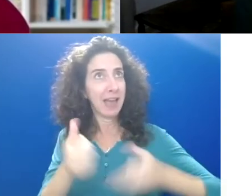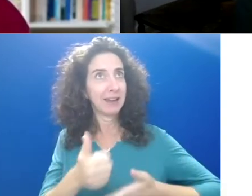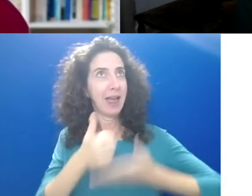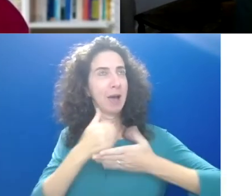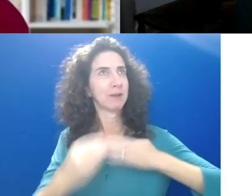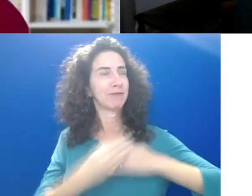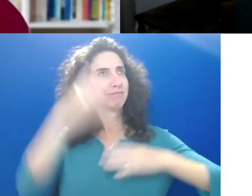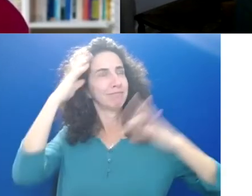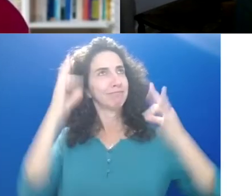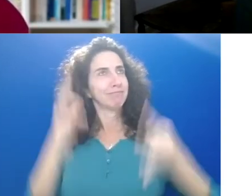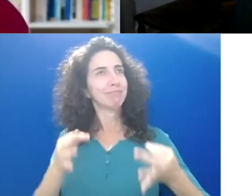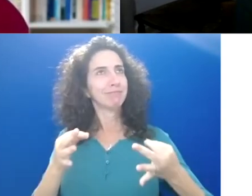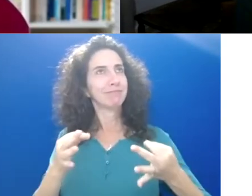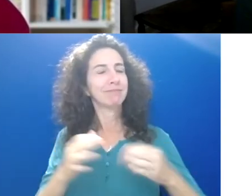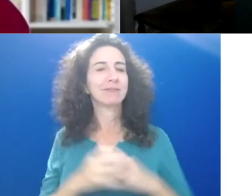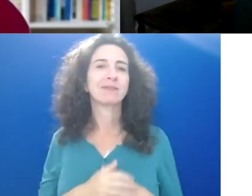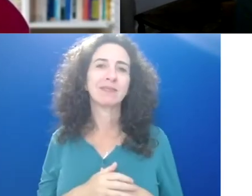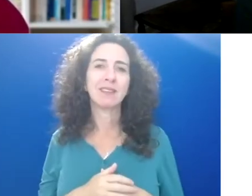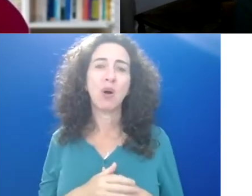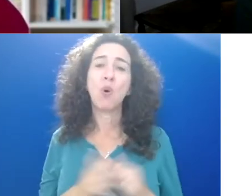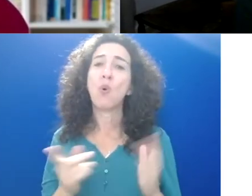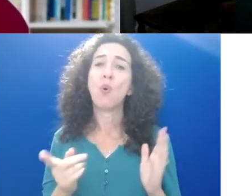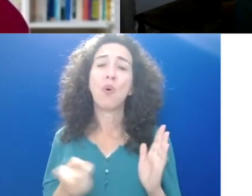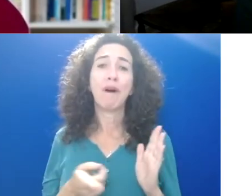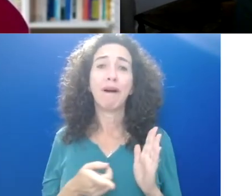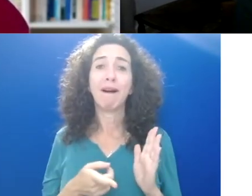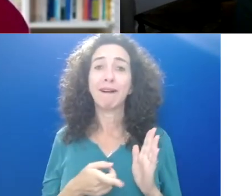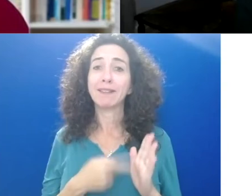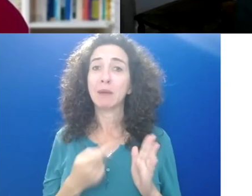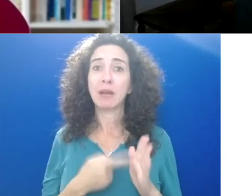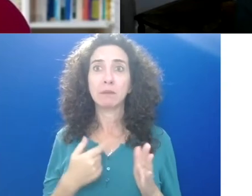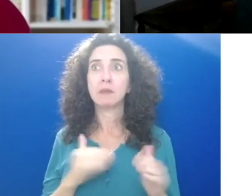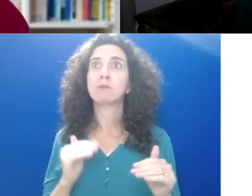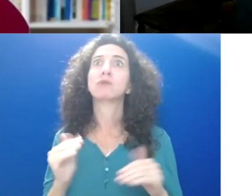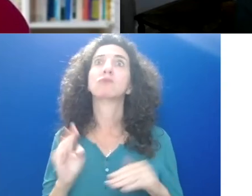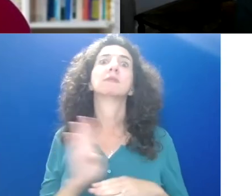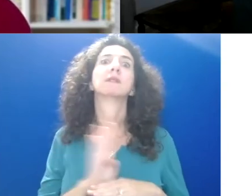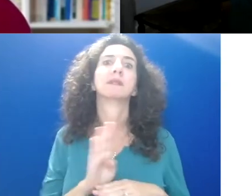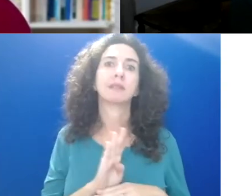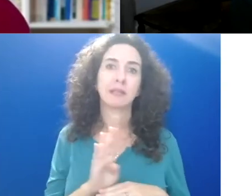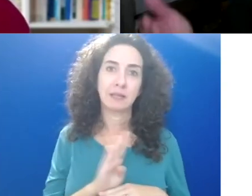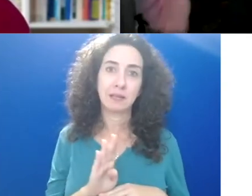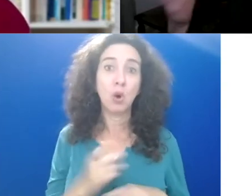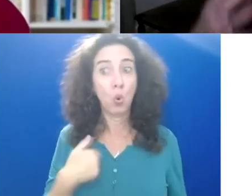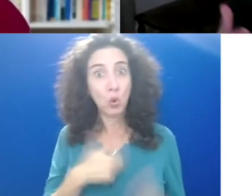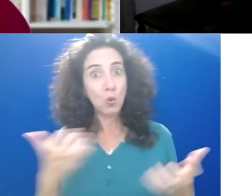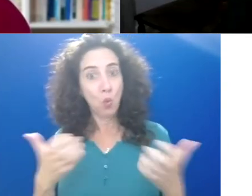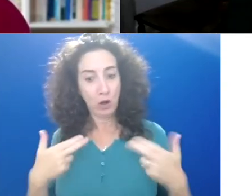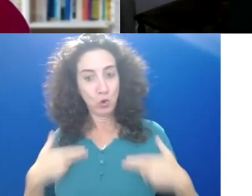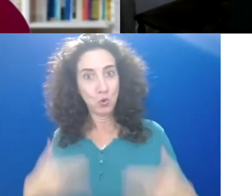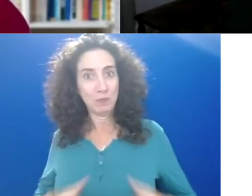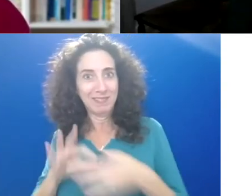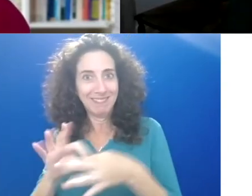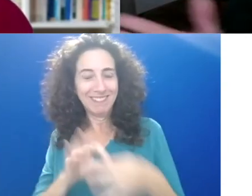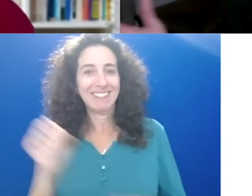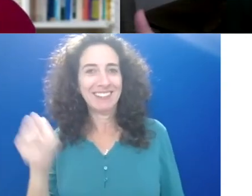was too busy or I didn't want to do that much. Well, we're also, you know, desperately craving human contact. But I noticed one